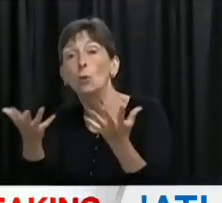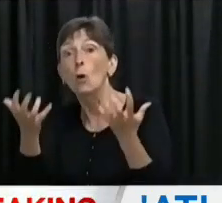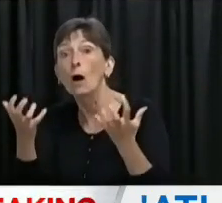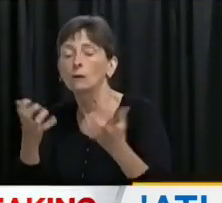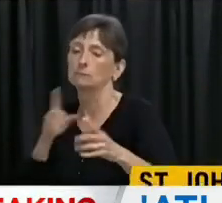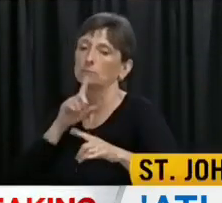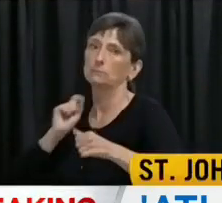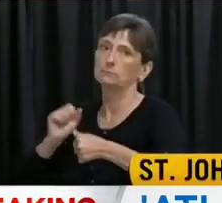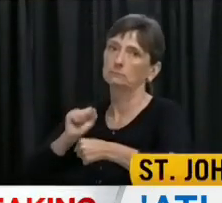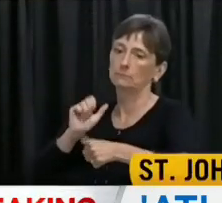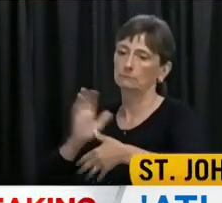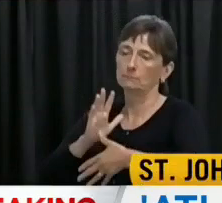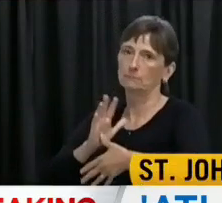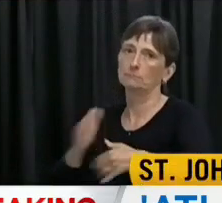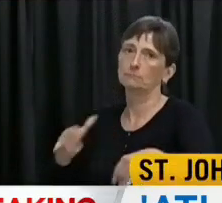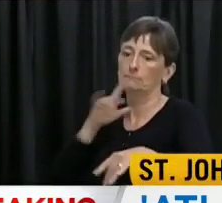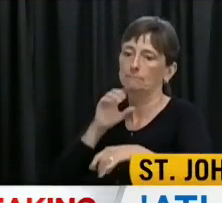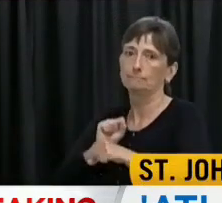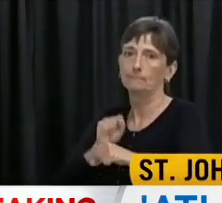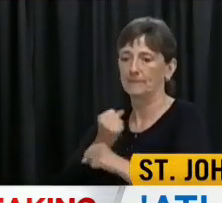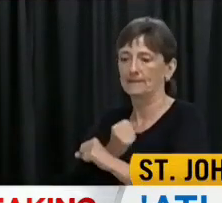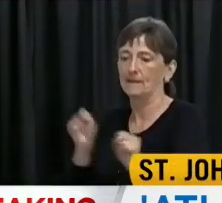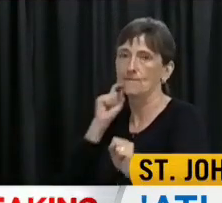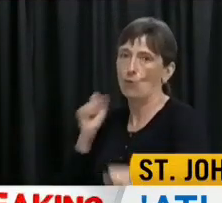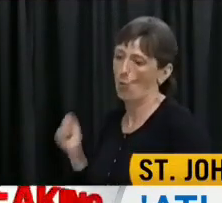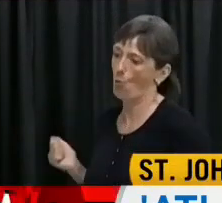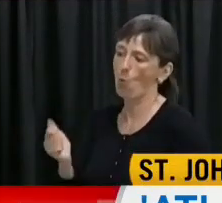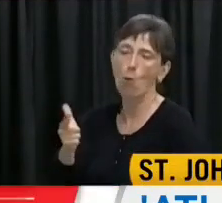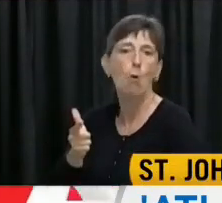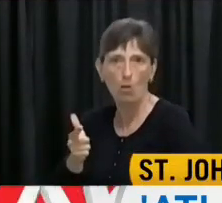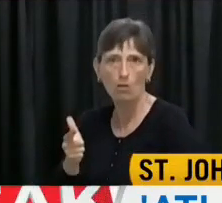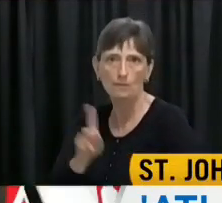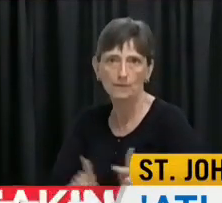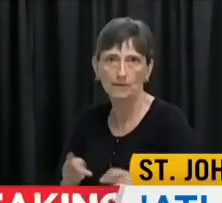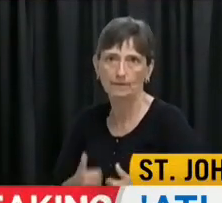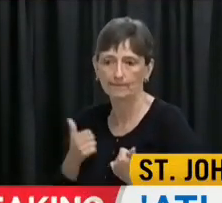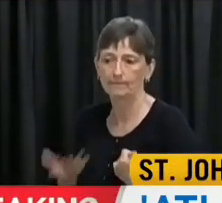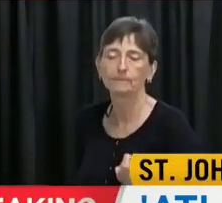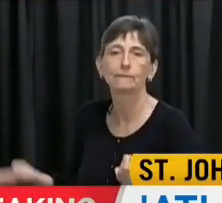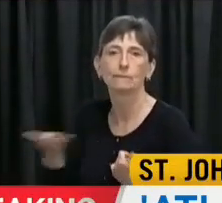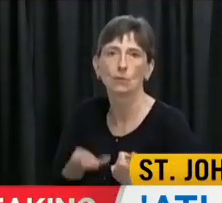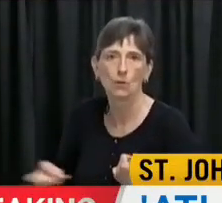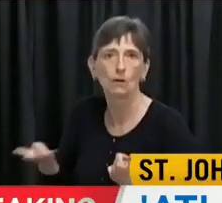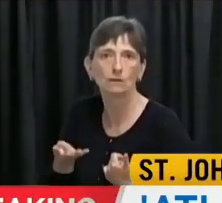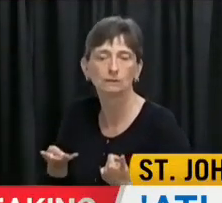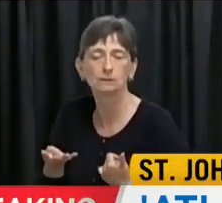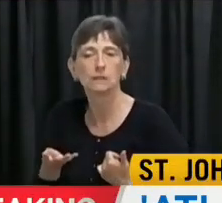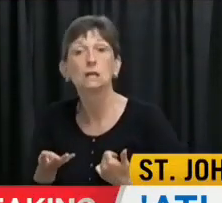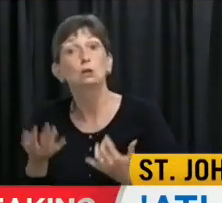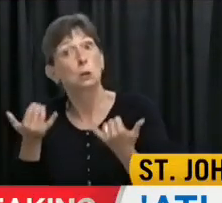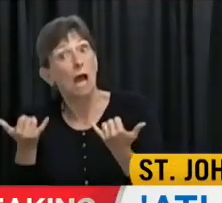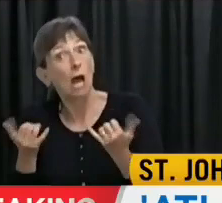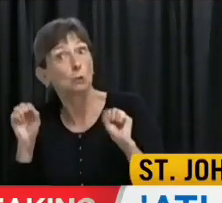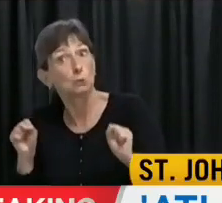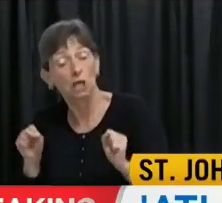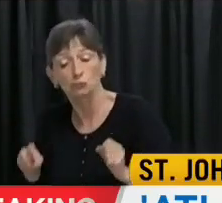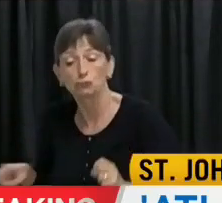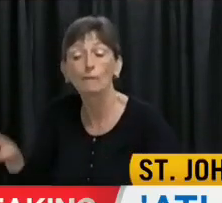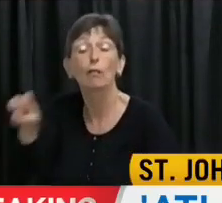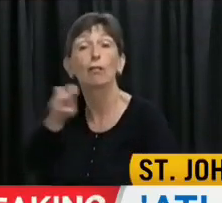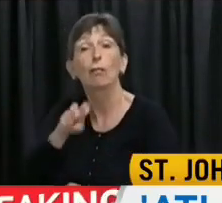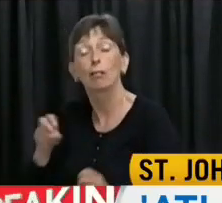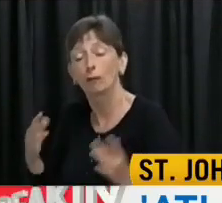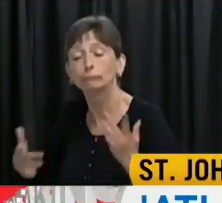and safety measures for all our residents. So while traveling amongst Atlantic provinces, well, that's easing,